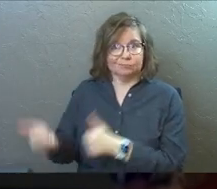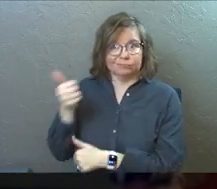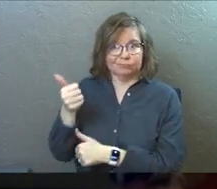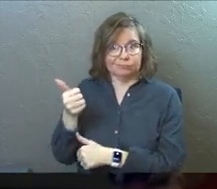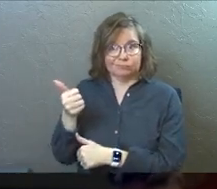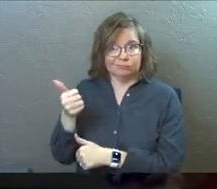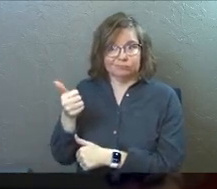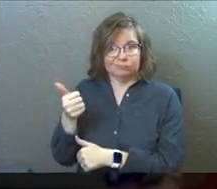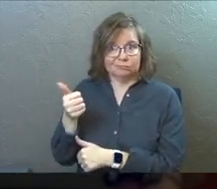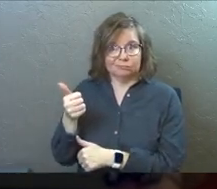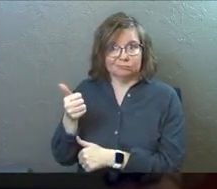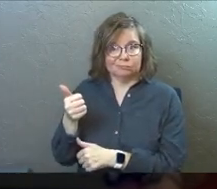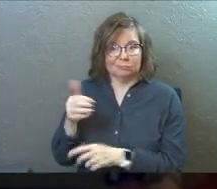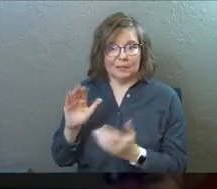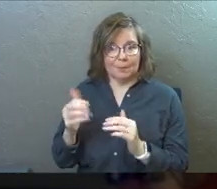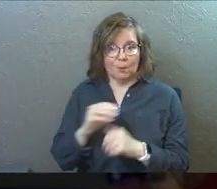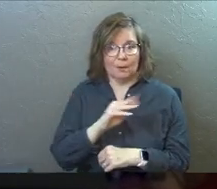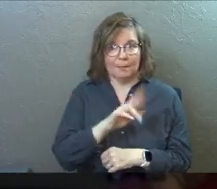Joseph by 12 years old.